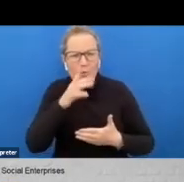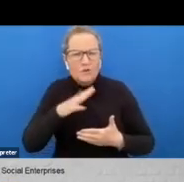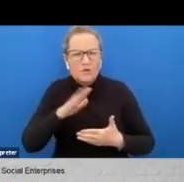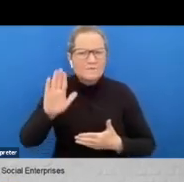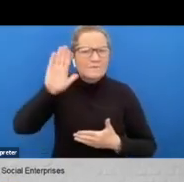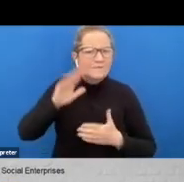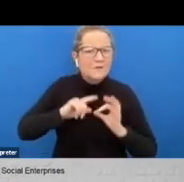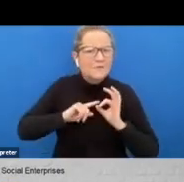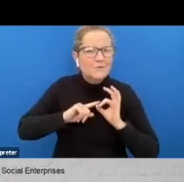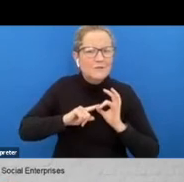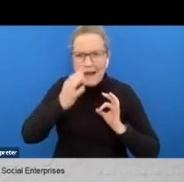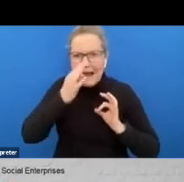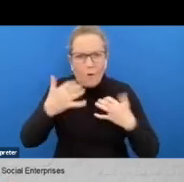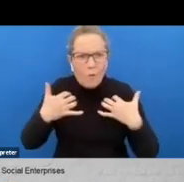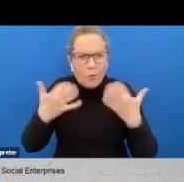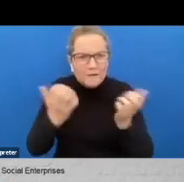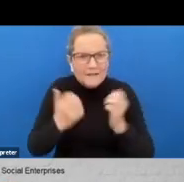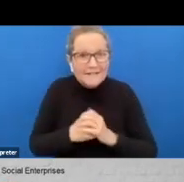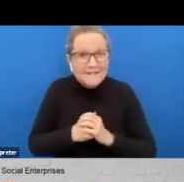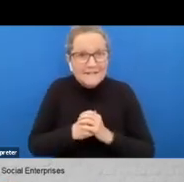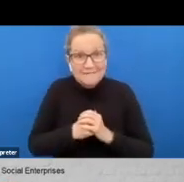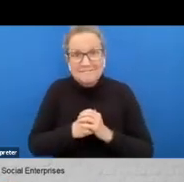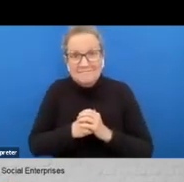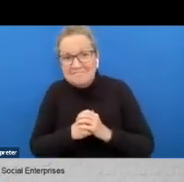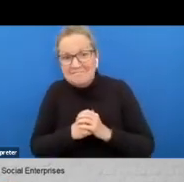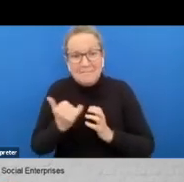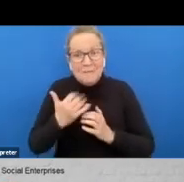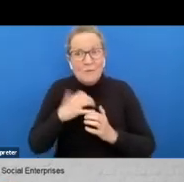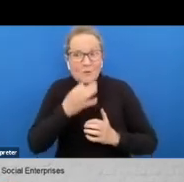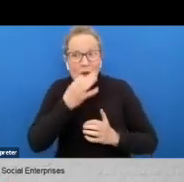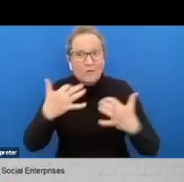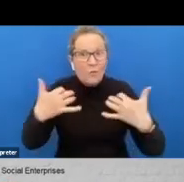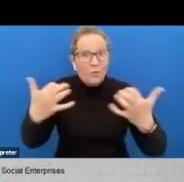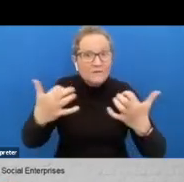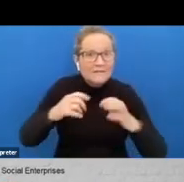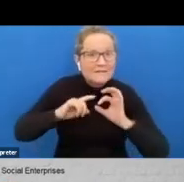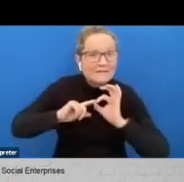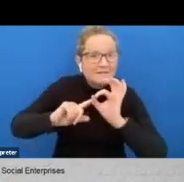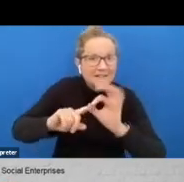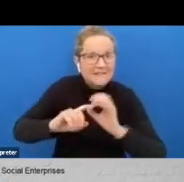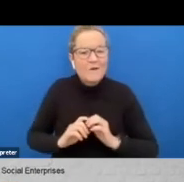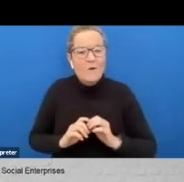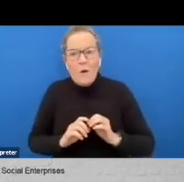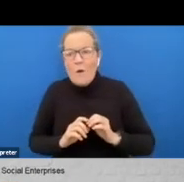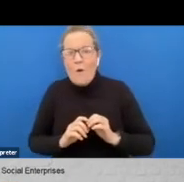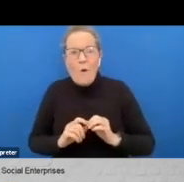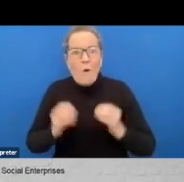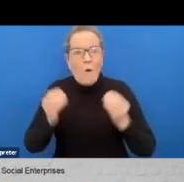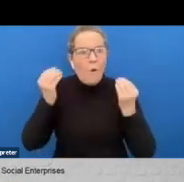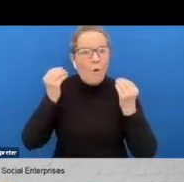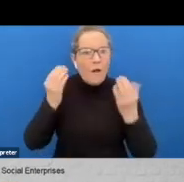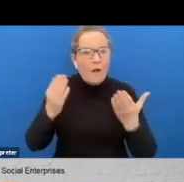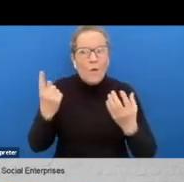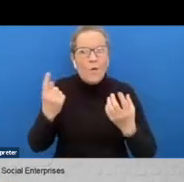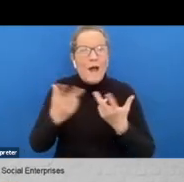of the audience members uh perhaps you'd like to ask them a question or uh to make a point about who else is in the room uh